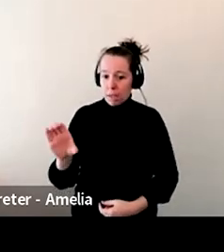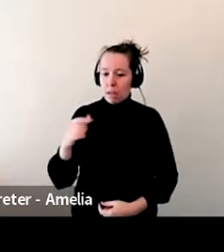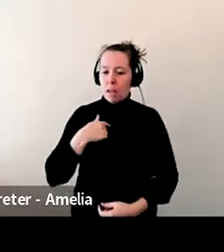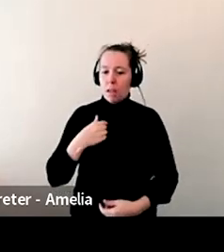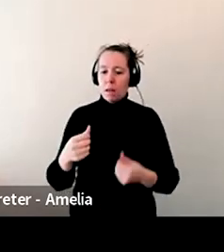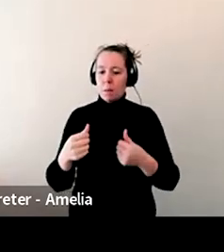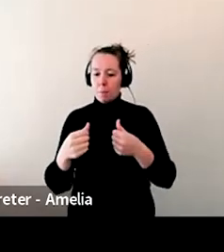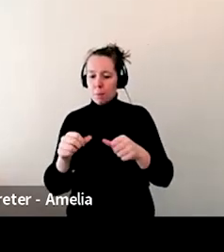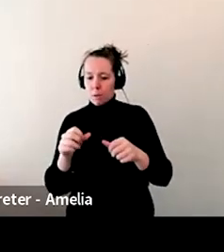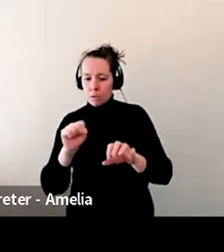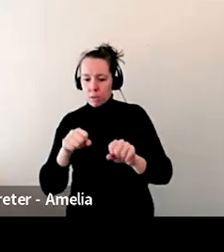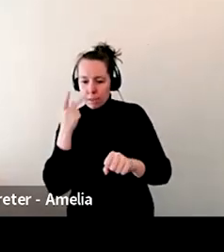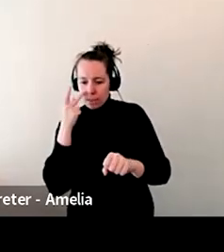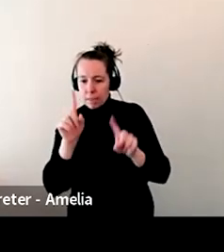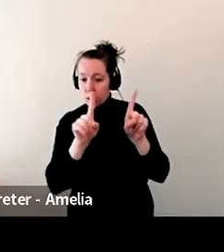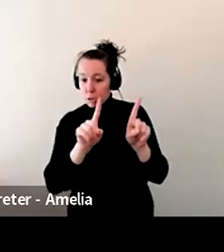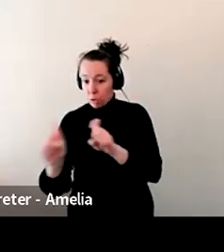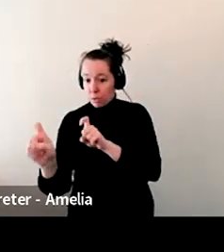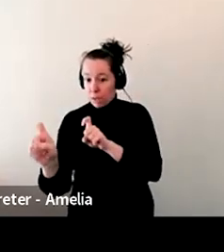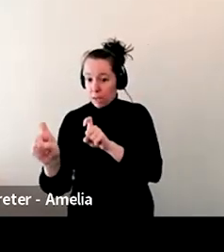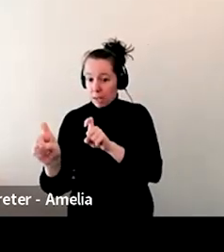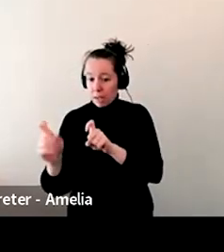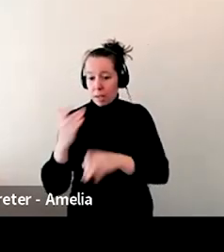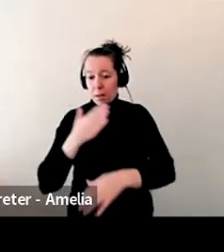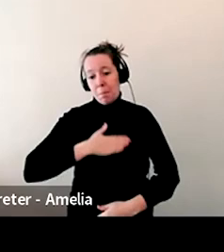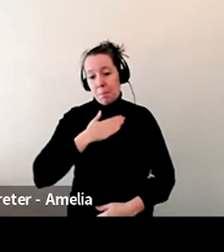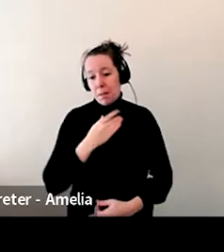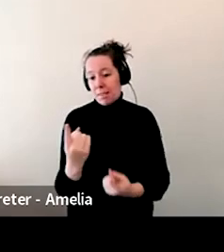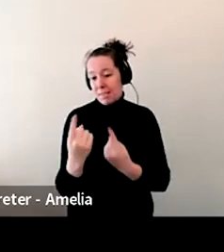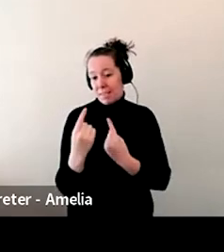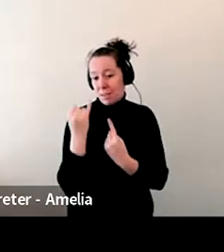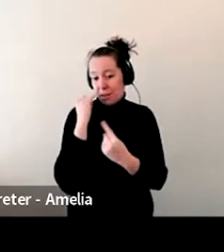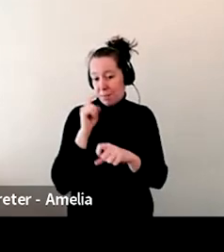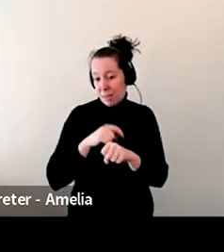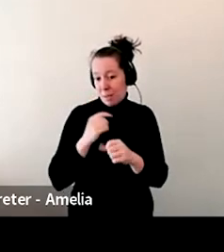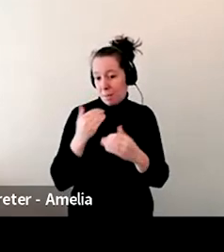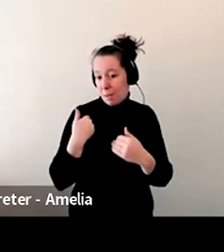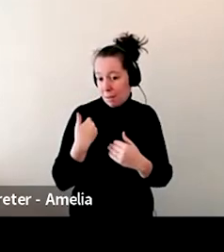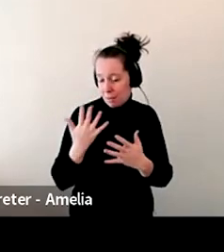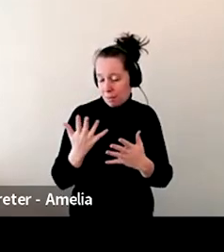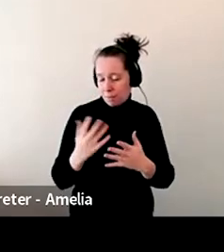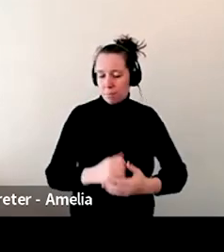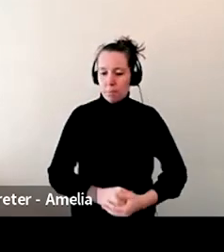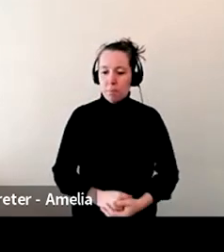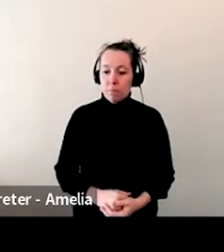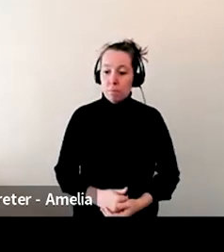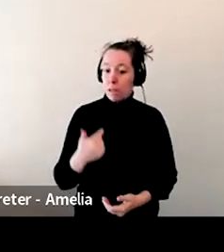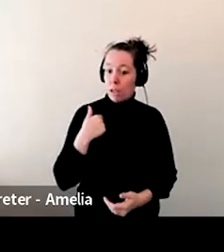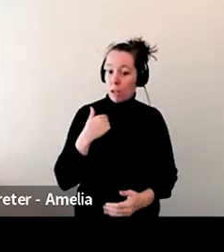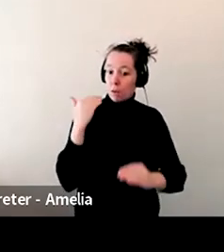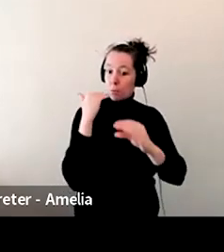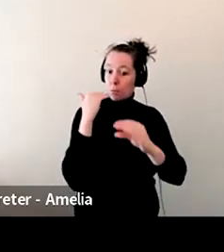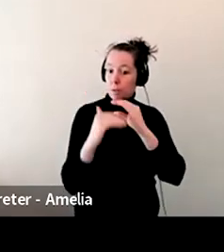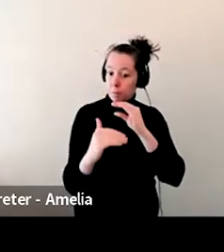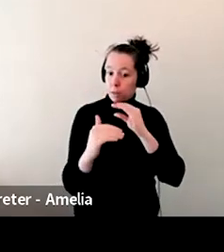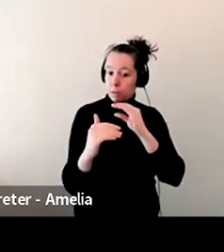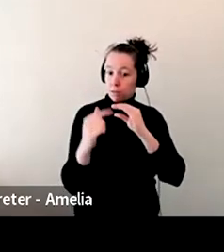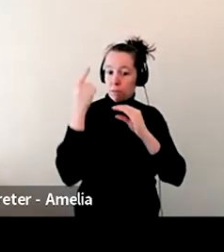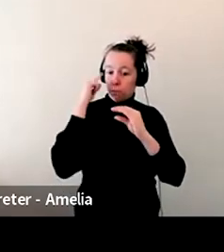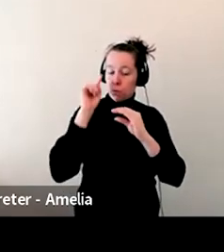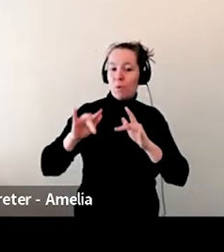chat. So please take a couple minutes to fill it out if you have time. And we'll also be emailing you a link to a recording of this session as soon as it's available.